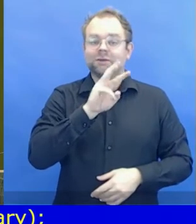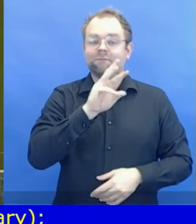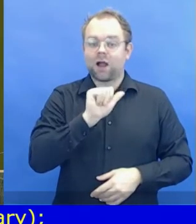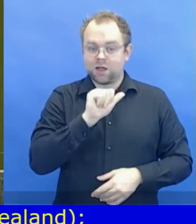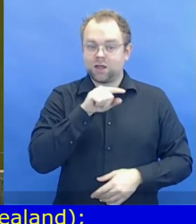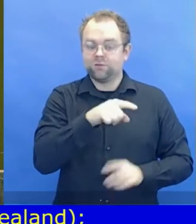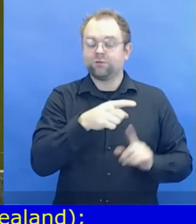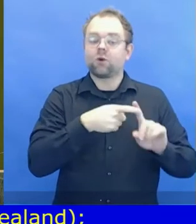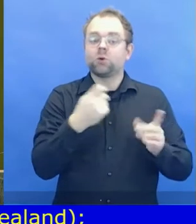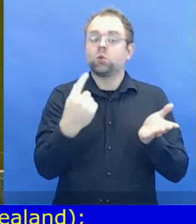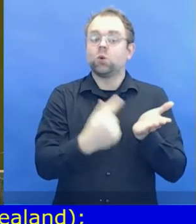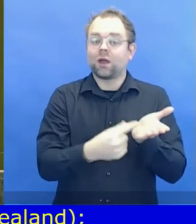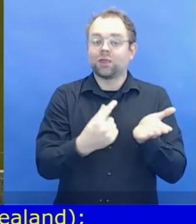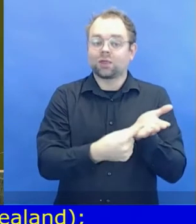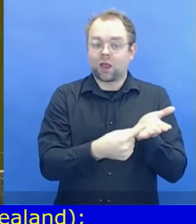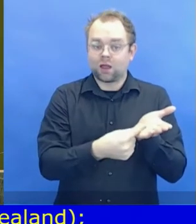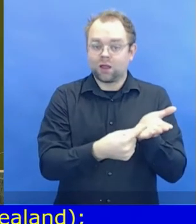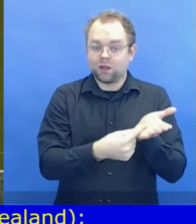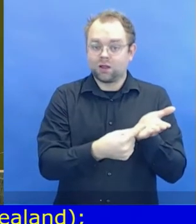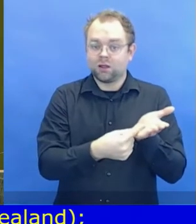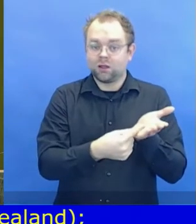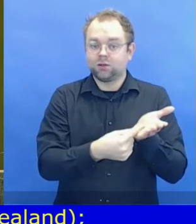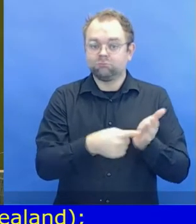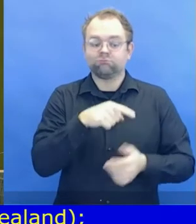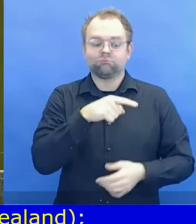of the Russian Federation.